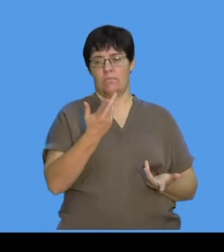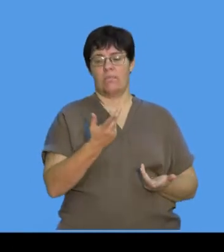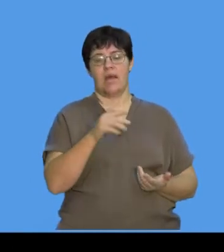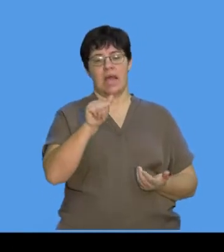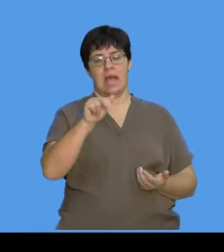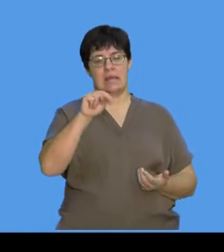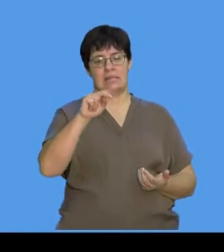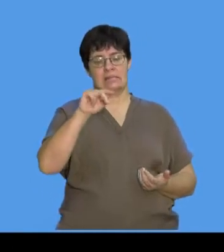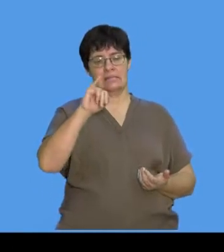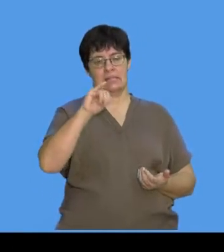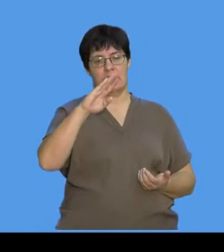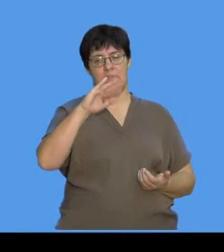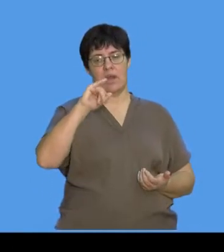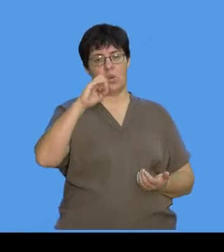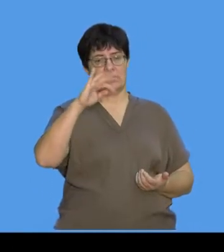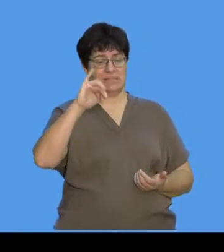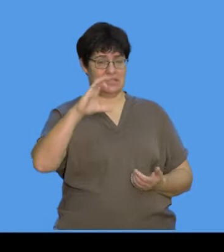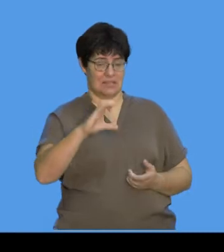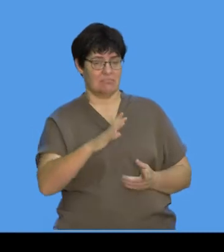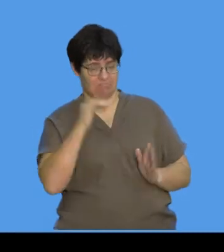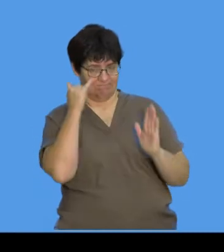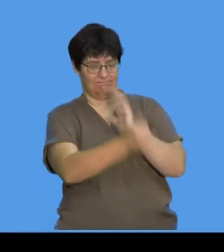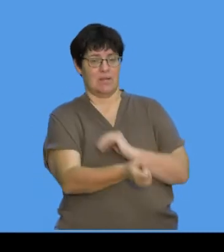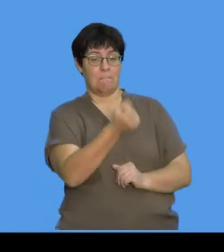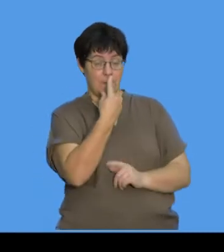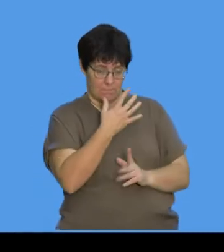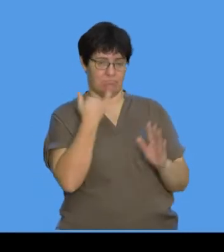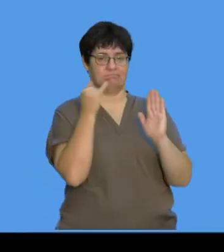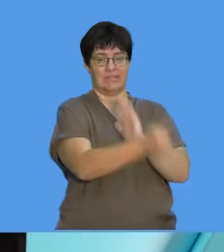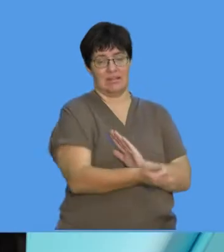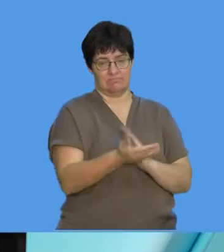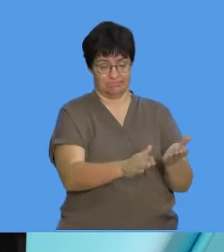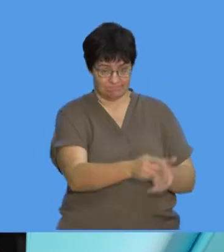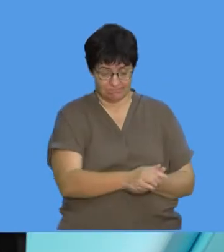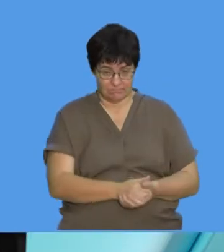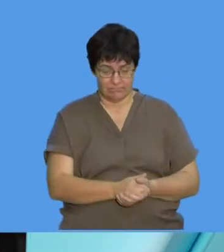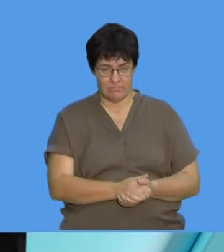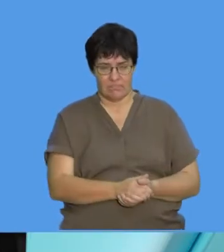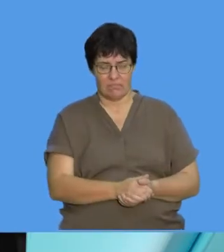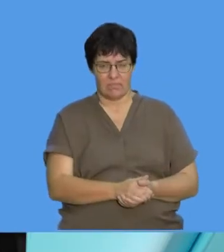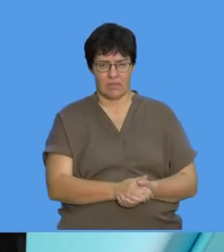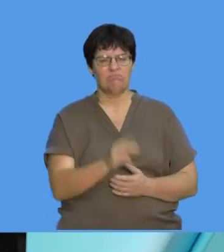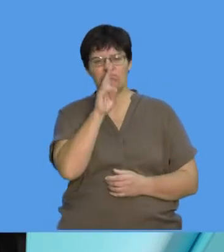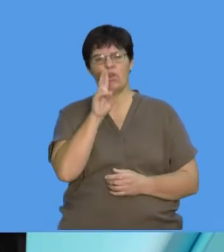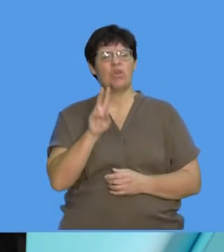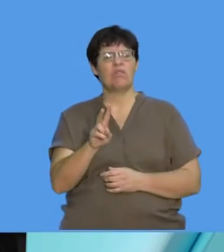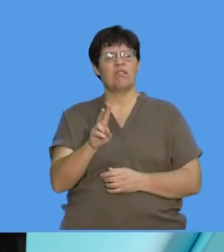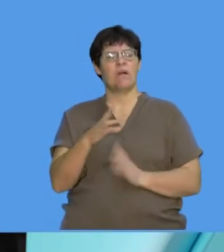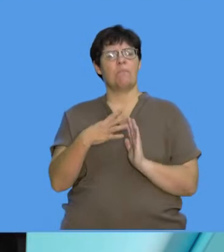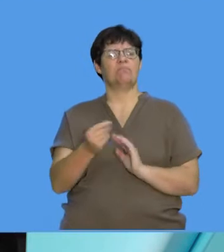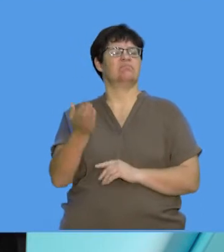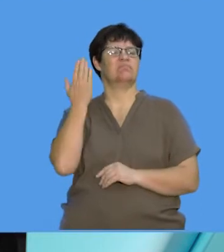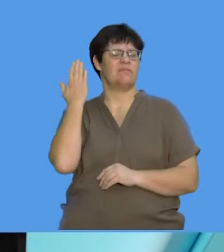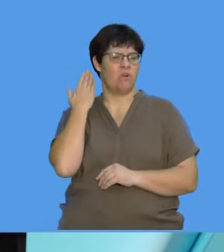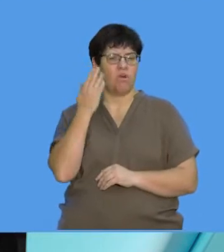be killed by antibiotics. When we looked at the lesson in this